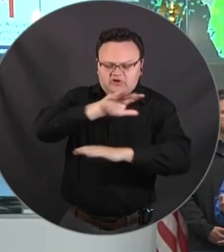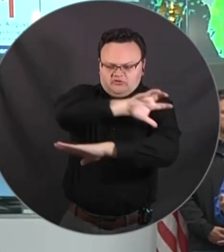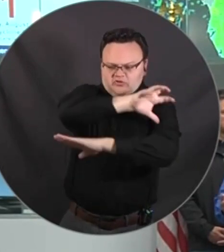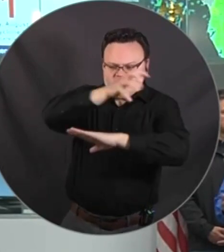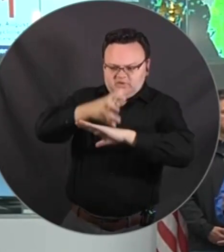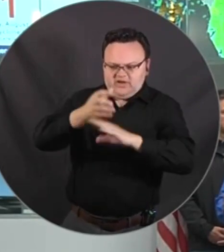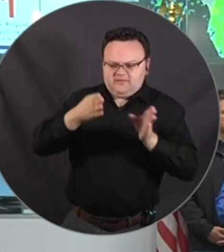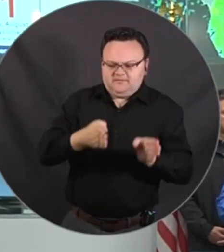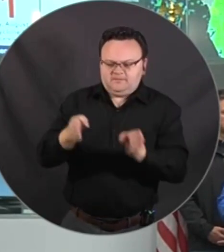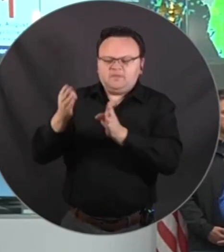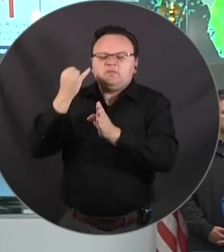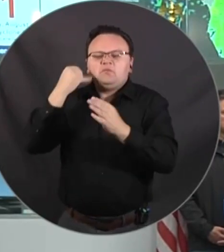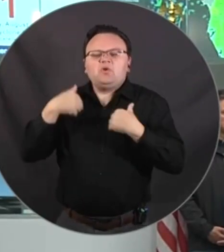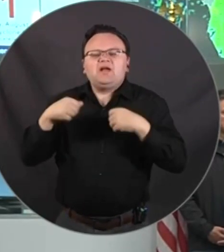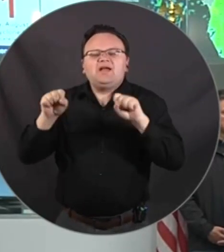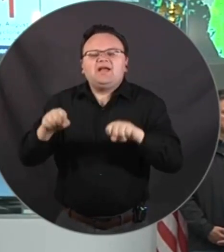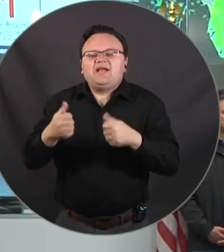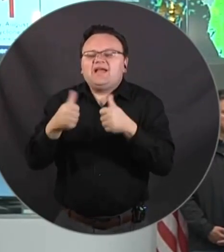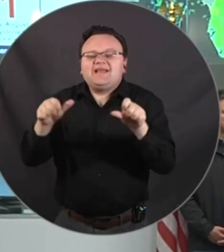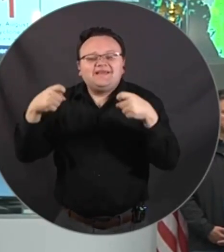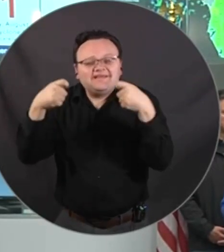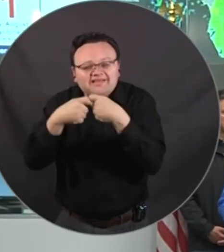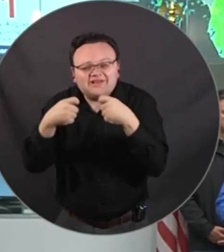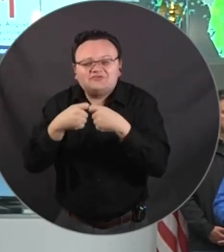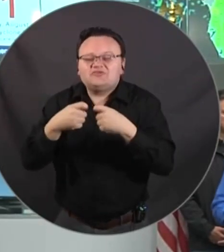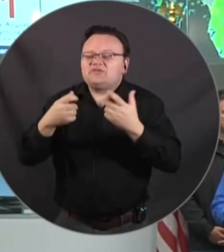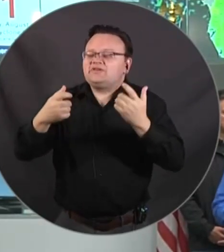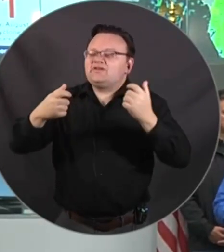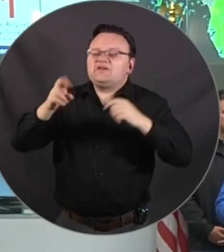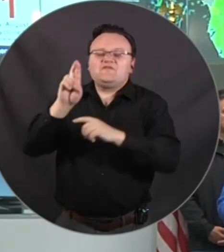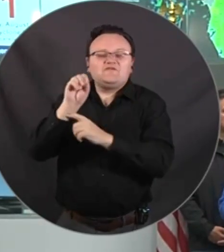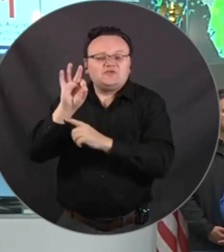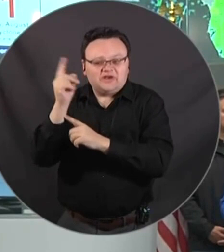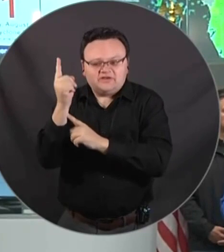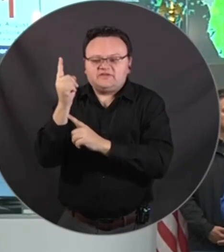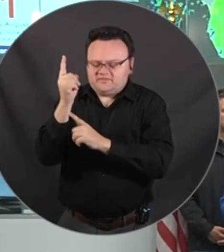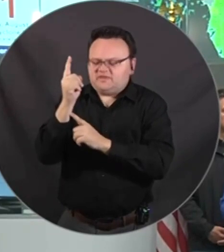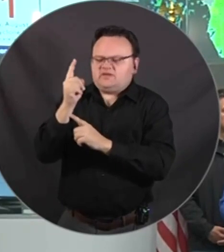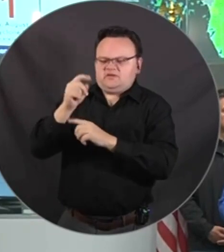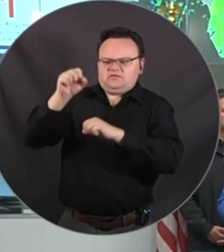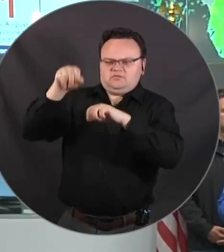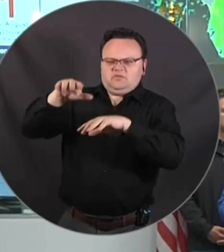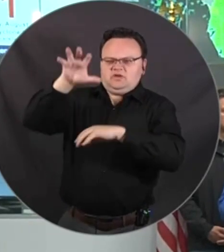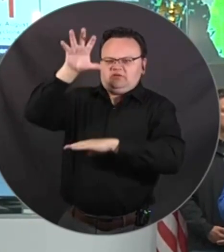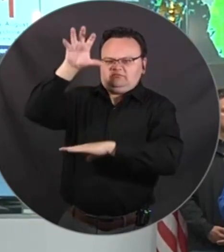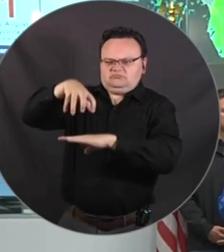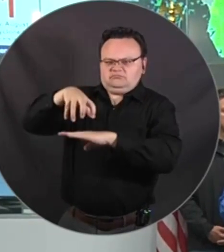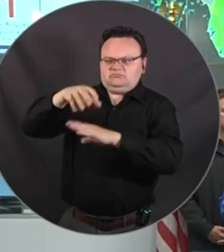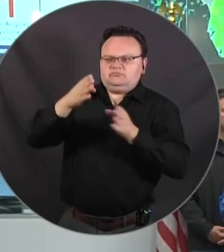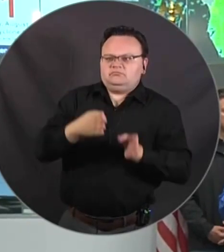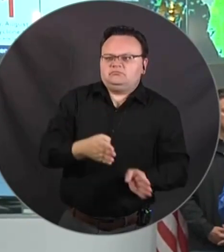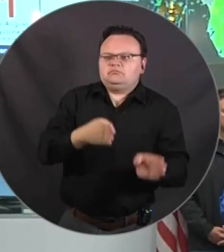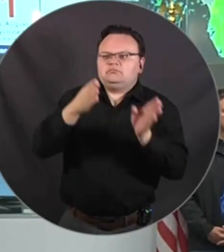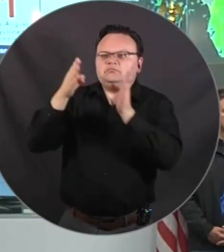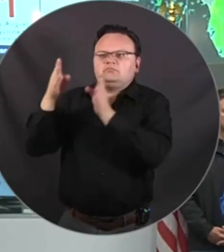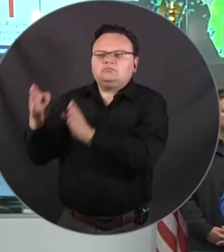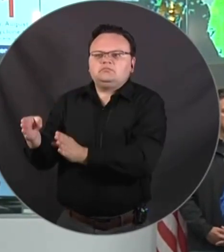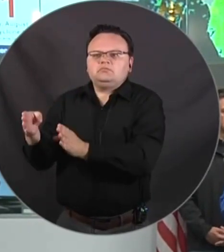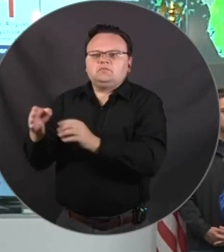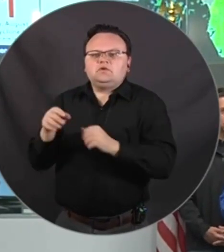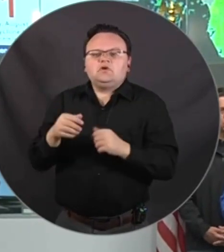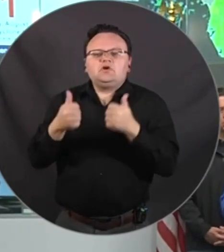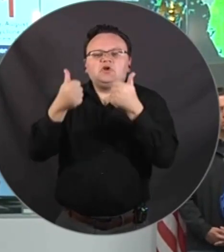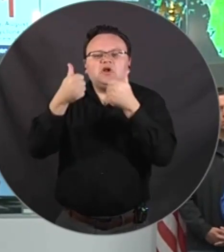are in a separate pile. And then the last pile that we talk about is your clean and sanitize household hazardous